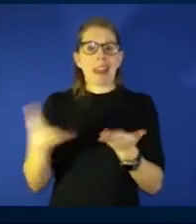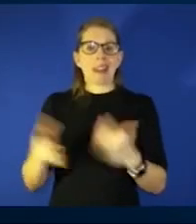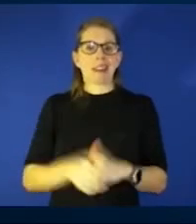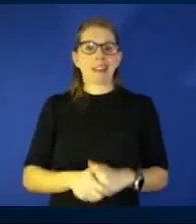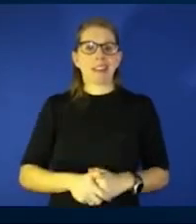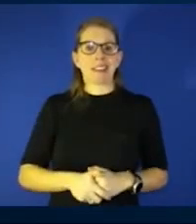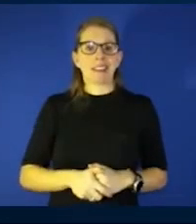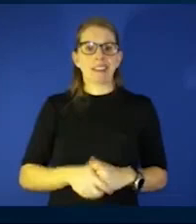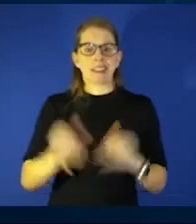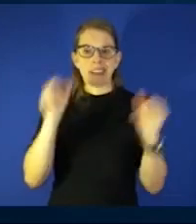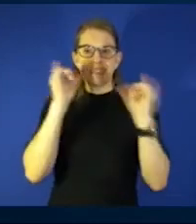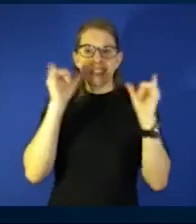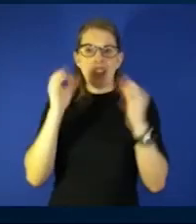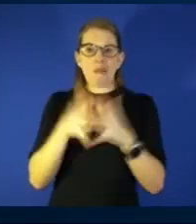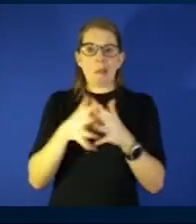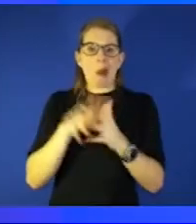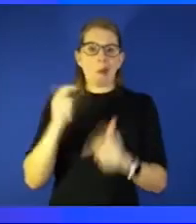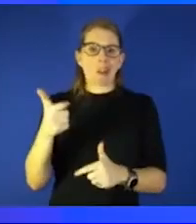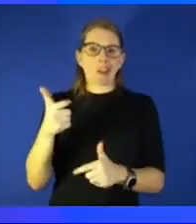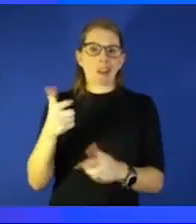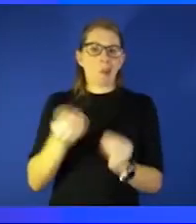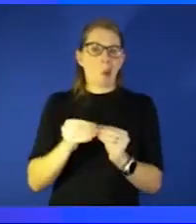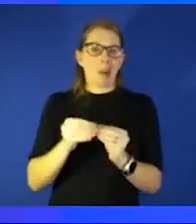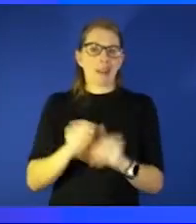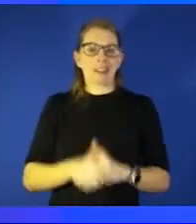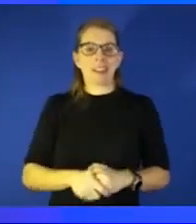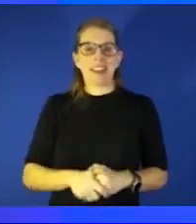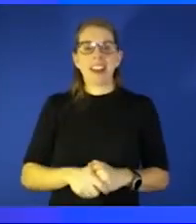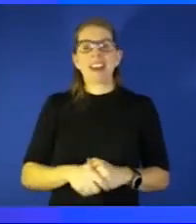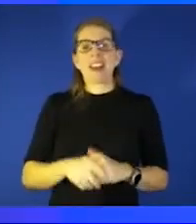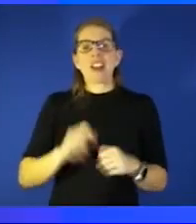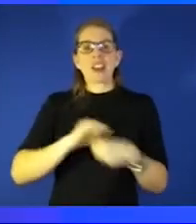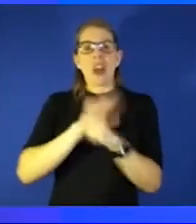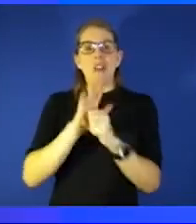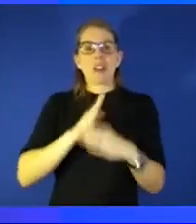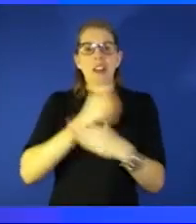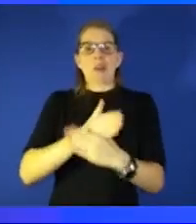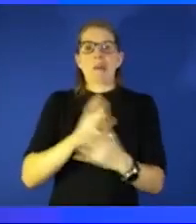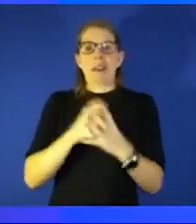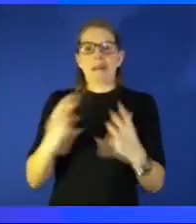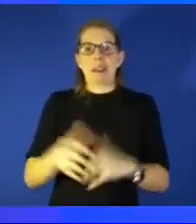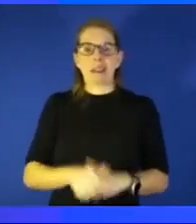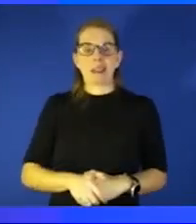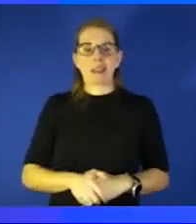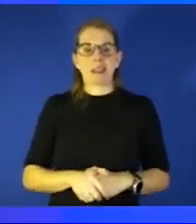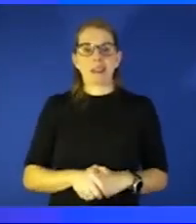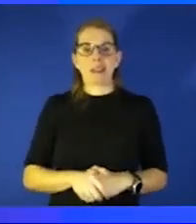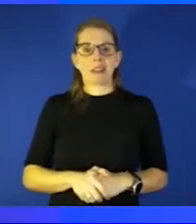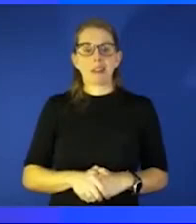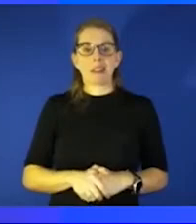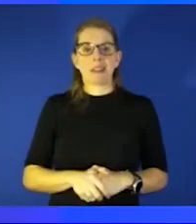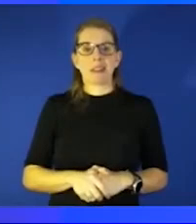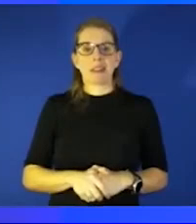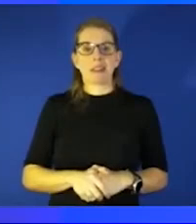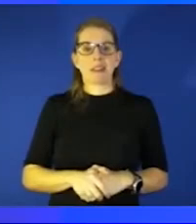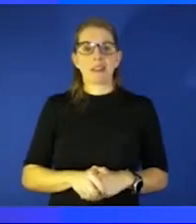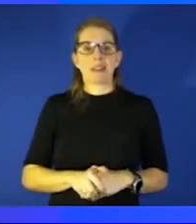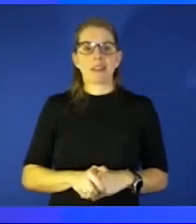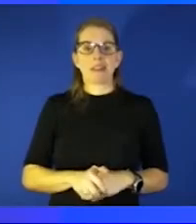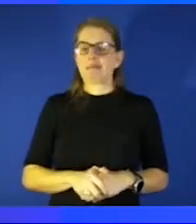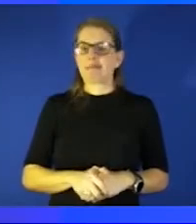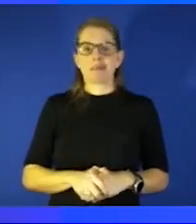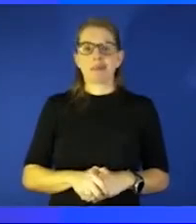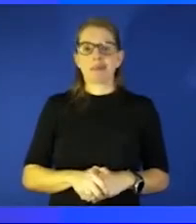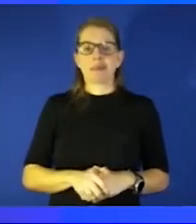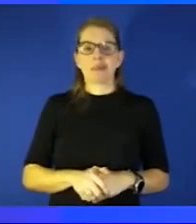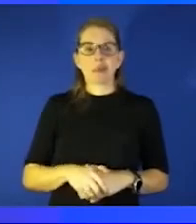watching yes yes so cold is kind of interrupted a lot so you know uh i have to watch bam and places like that yeah you have to do what watch